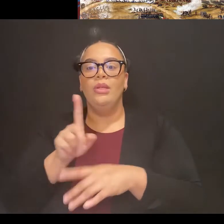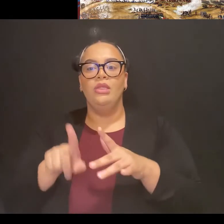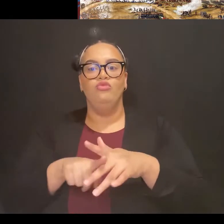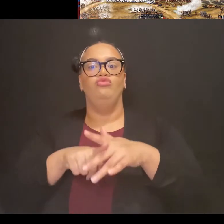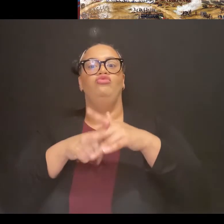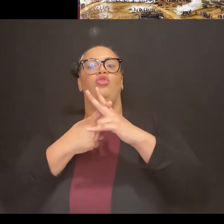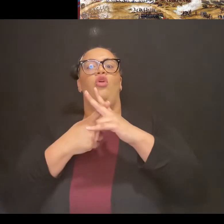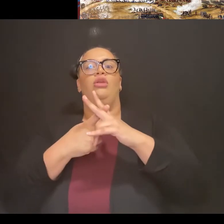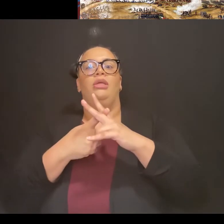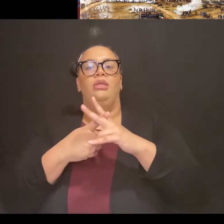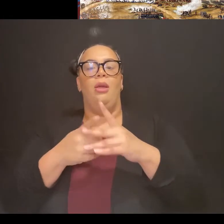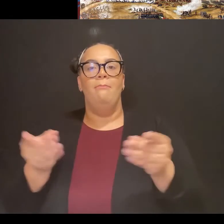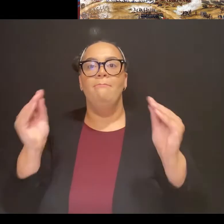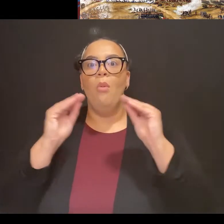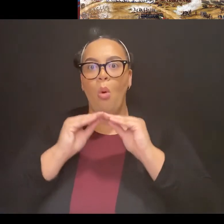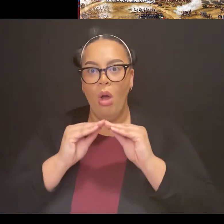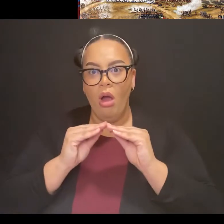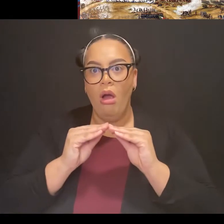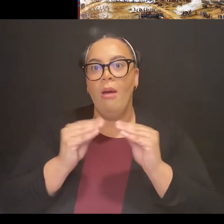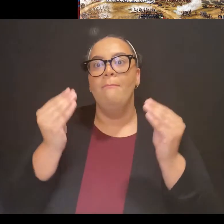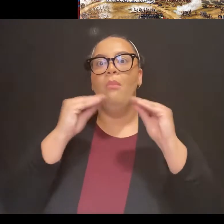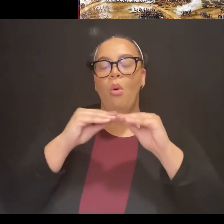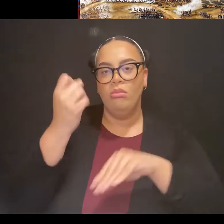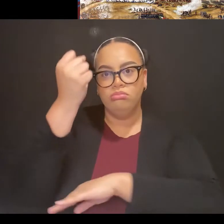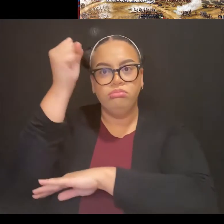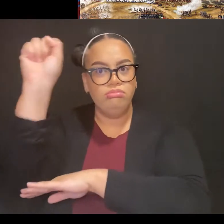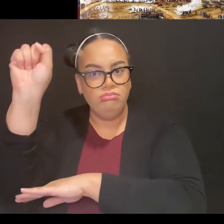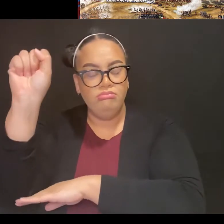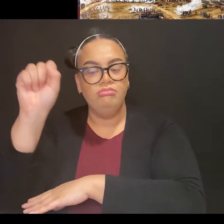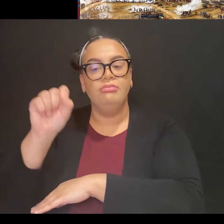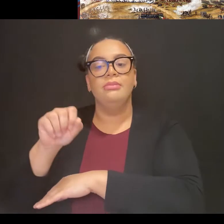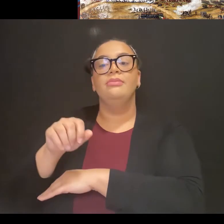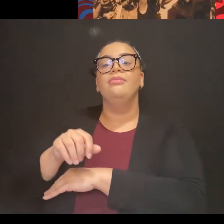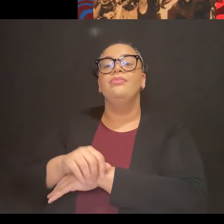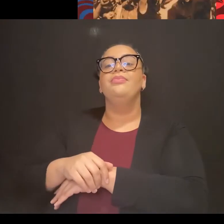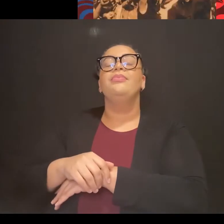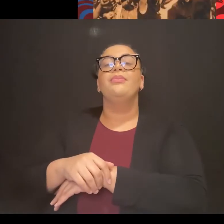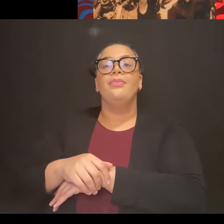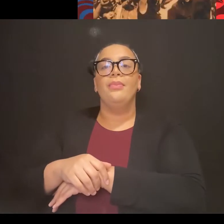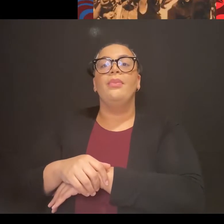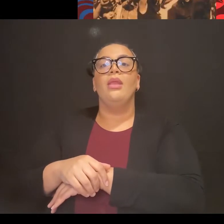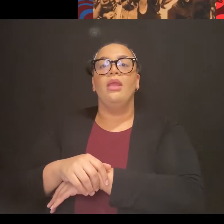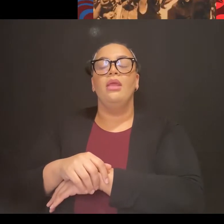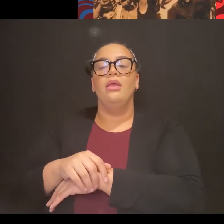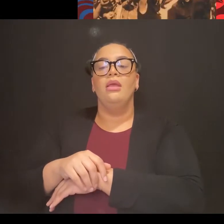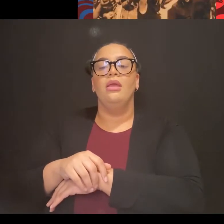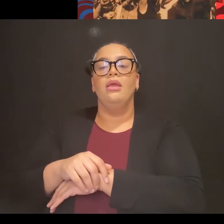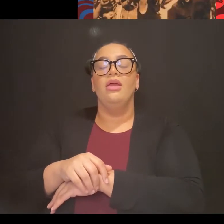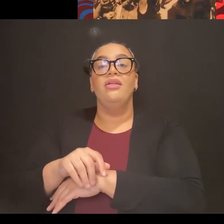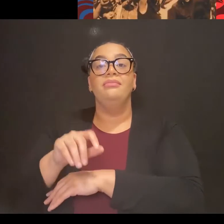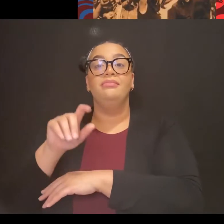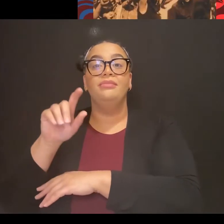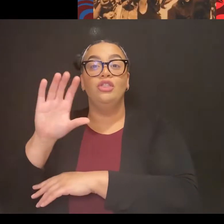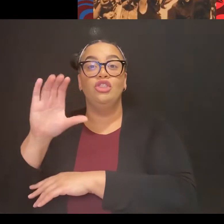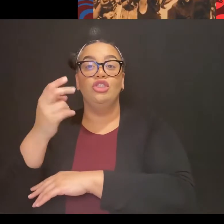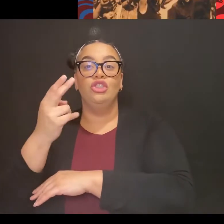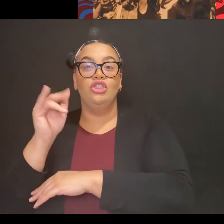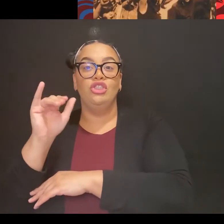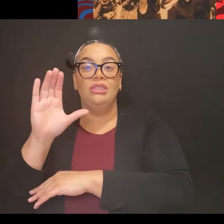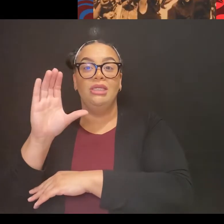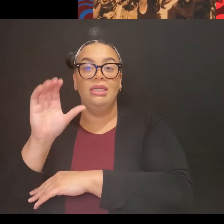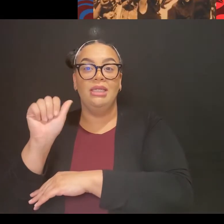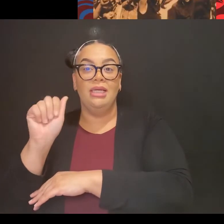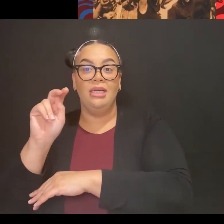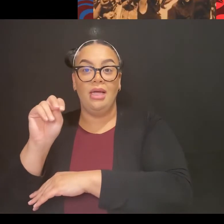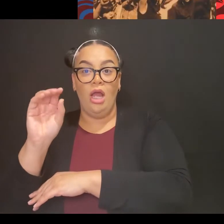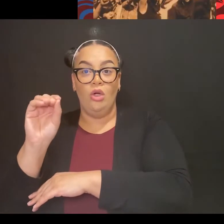is another word for that is the Chicano movement. So we'll talk about that. The Battle